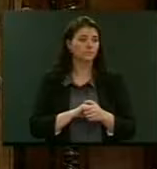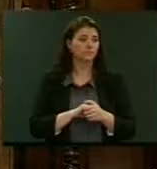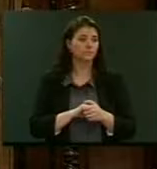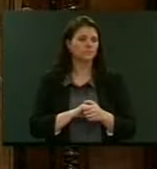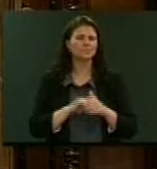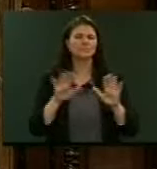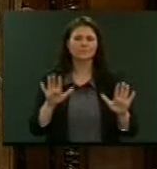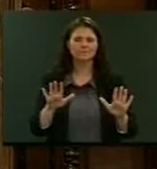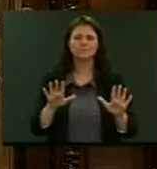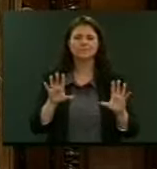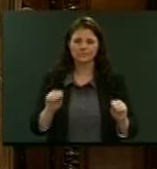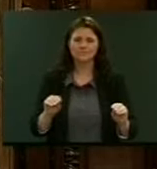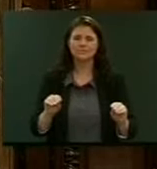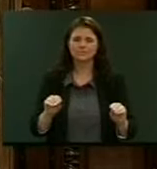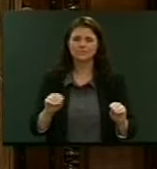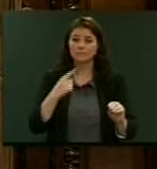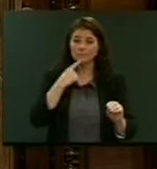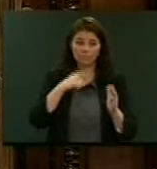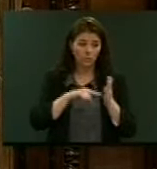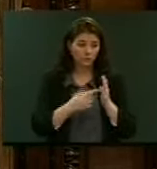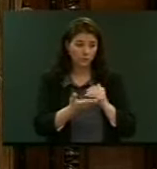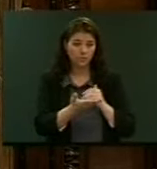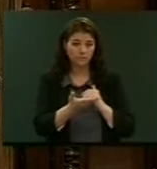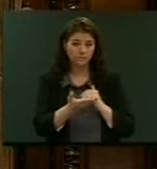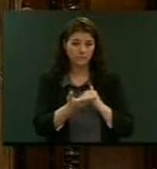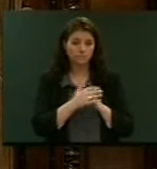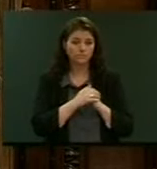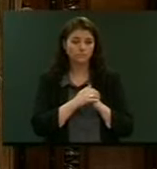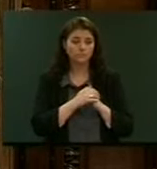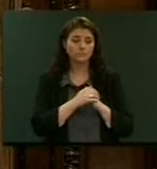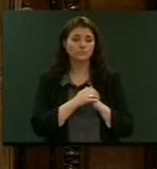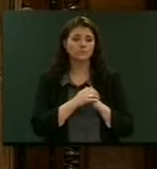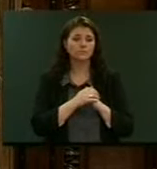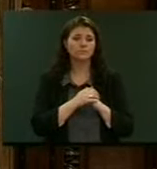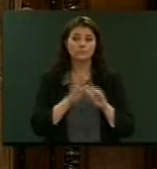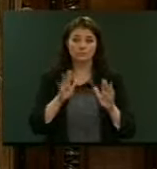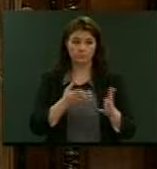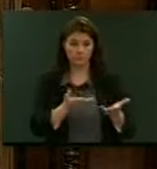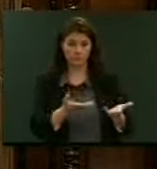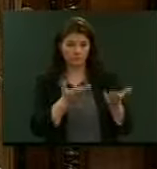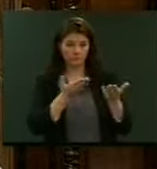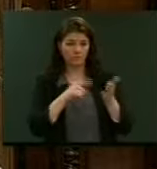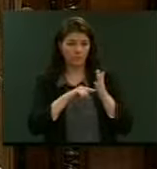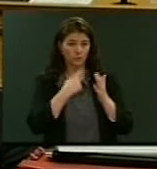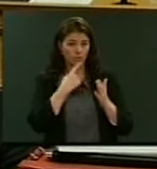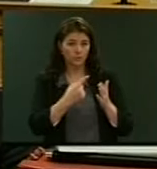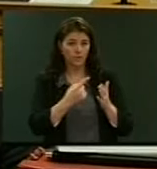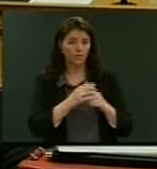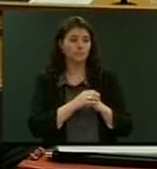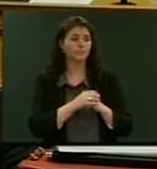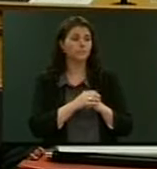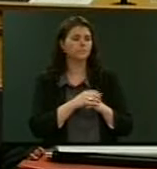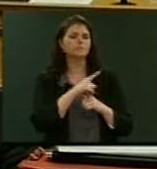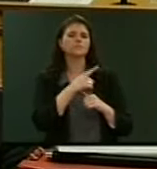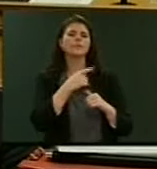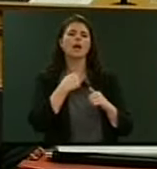Order, order, point of order, order, this is a point of order. I seek leave